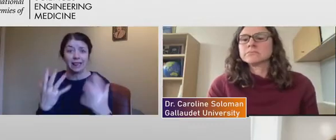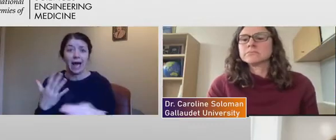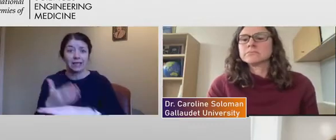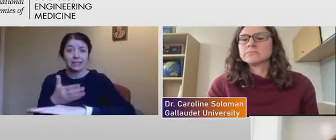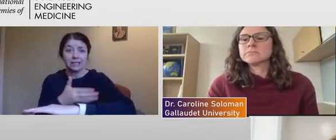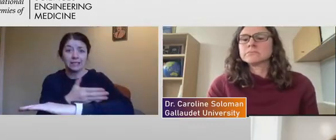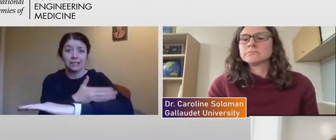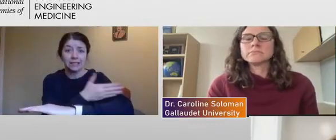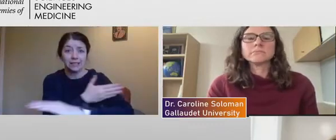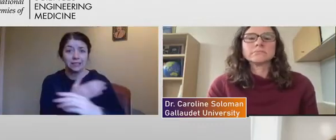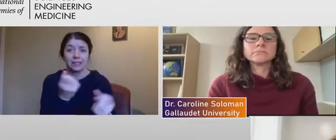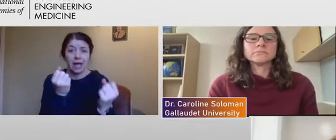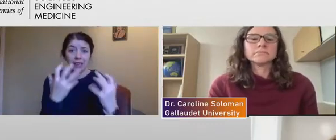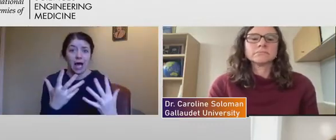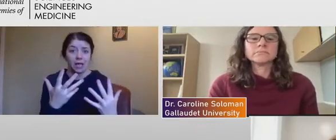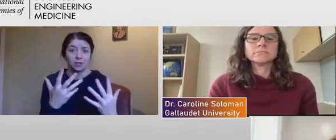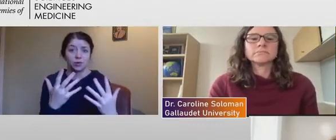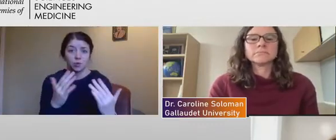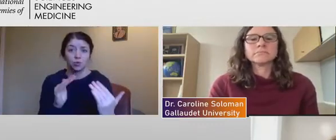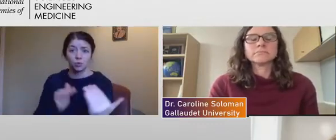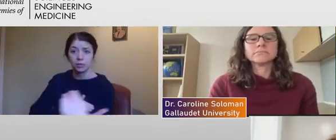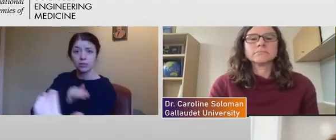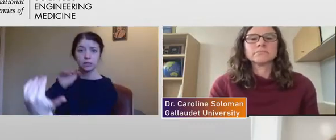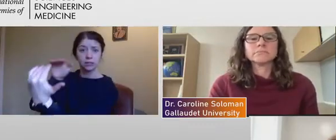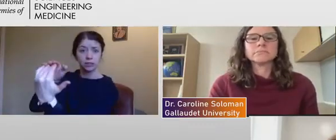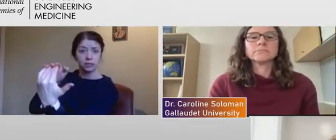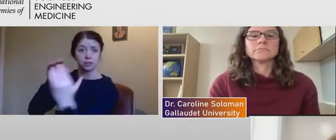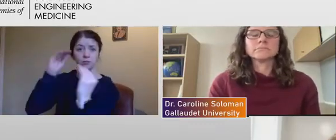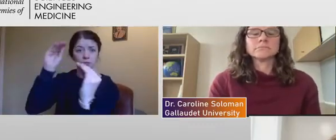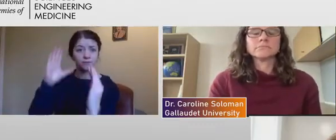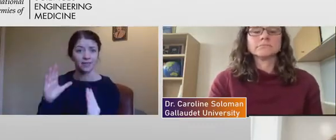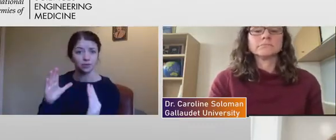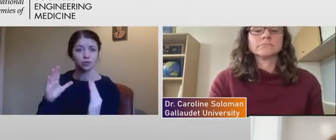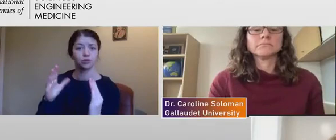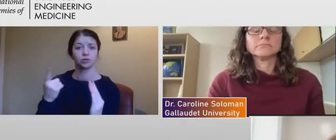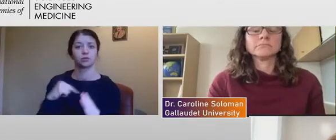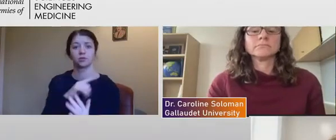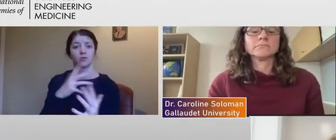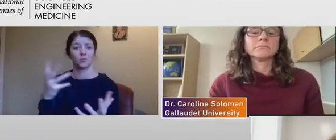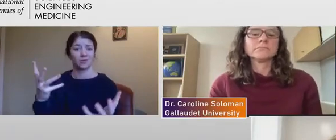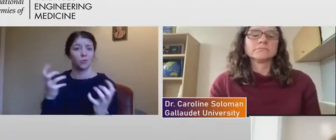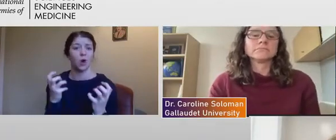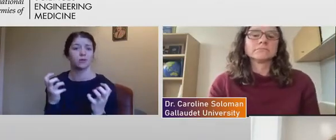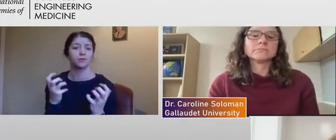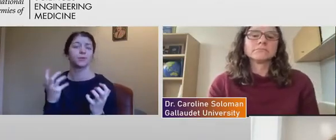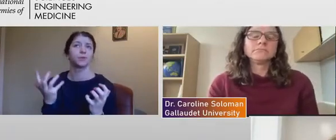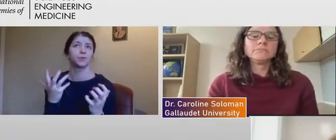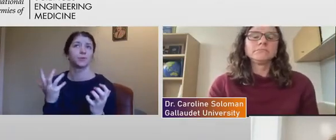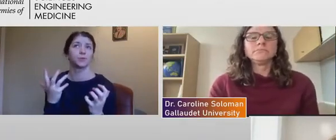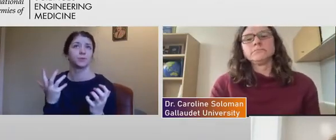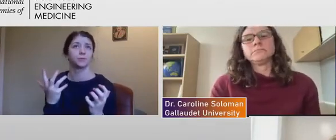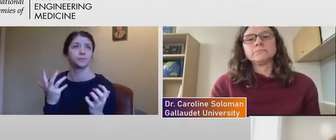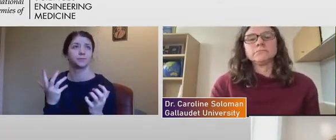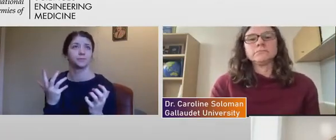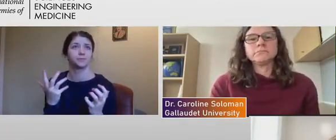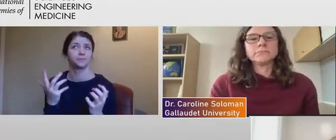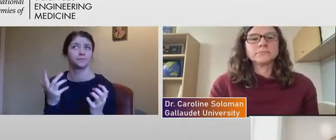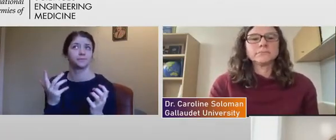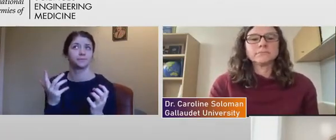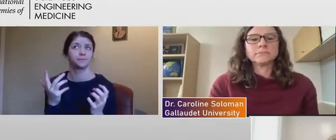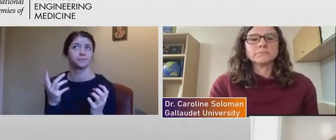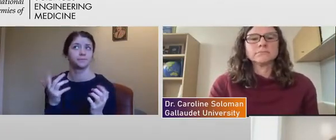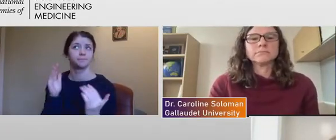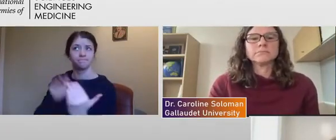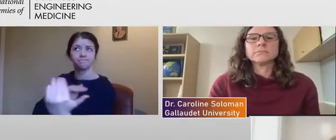reach the professors that are, or we want to be have with disabilities and